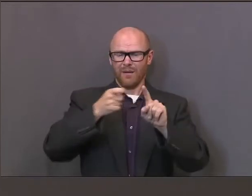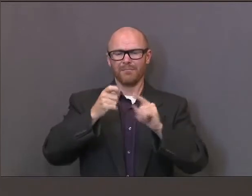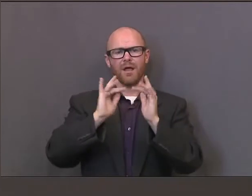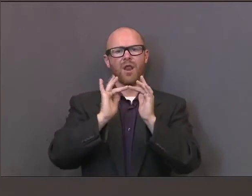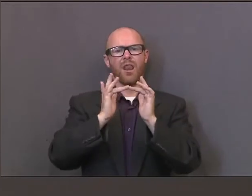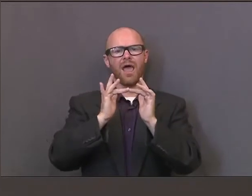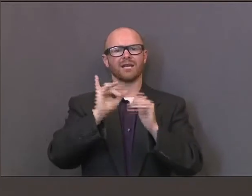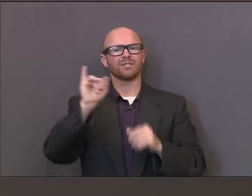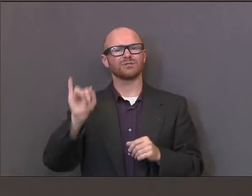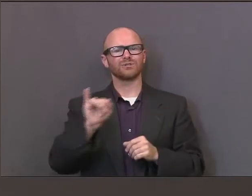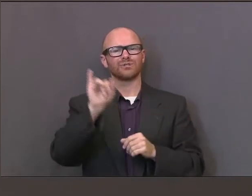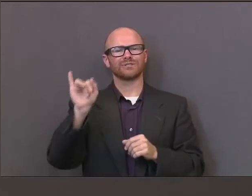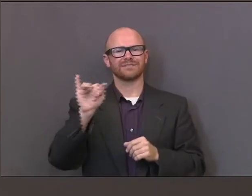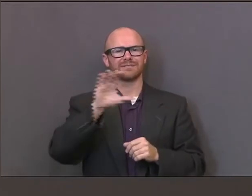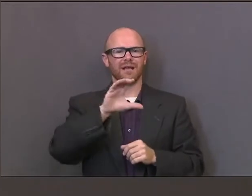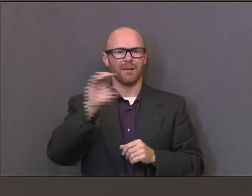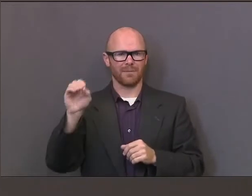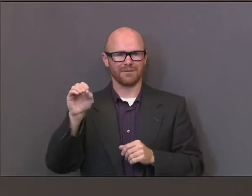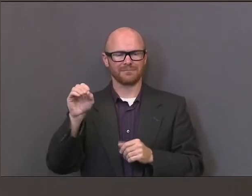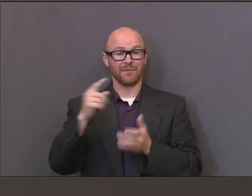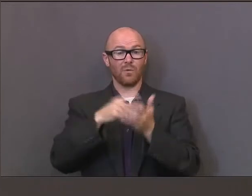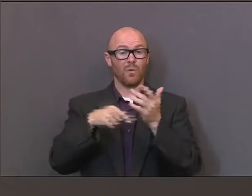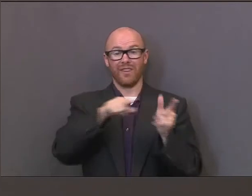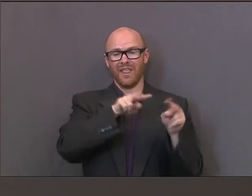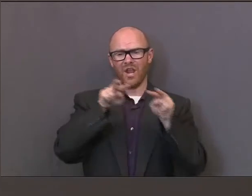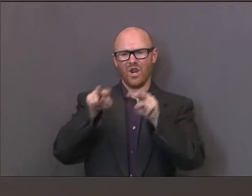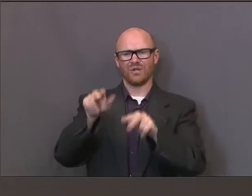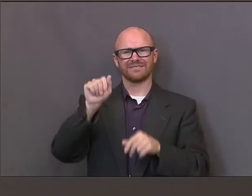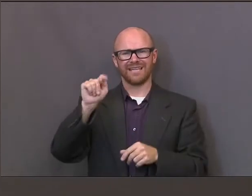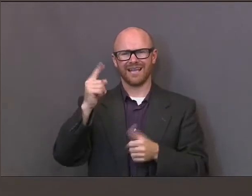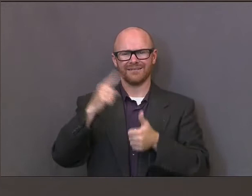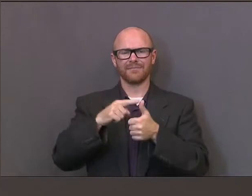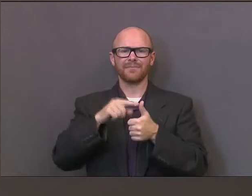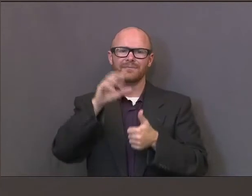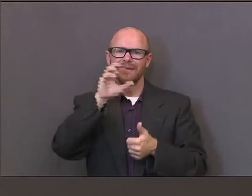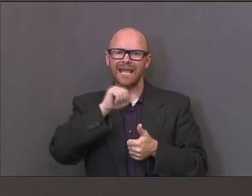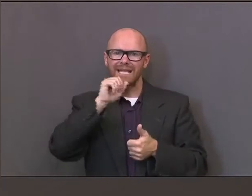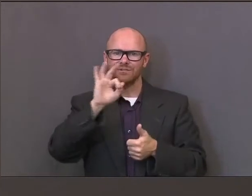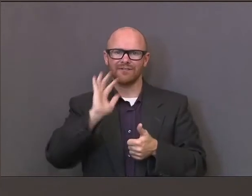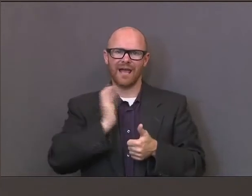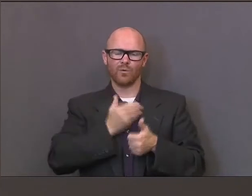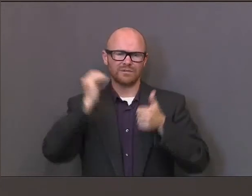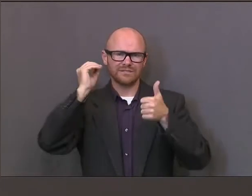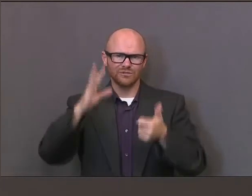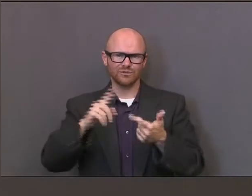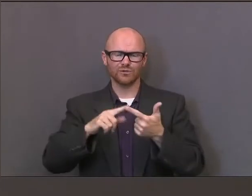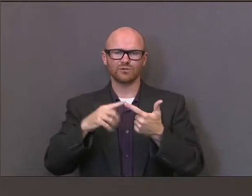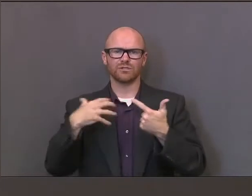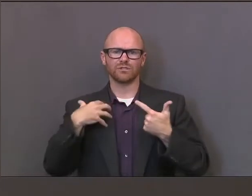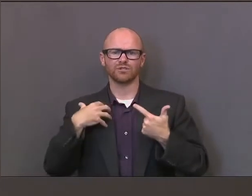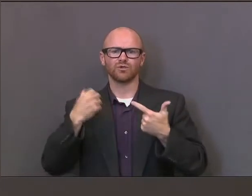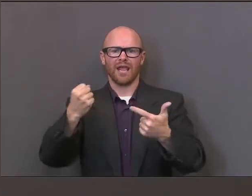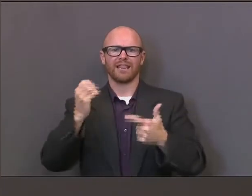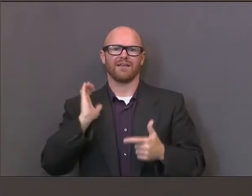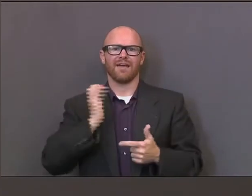and some of the things that they looked at were the age of our teachers, the strength of our teachers union.